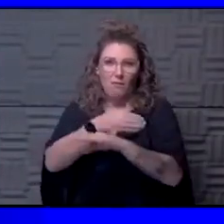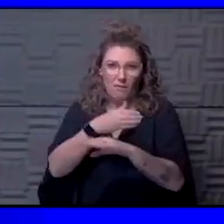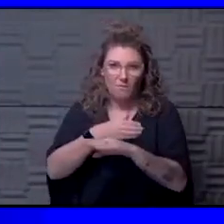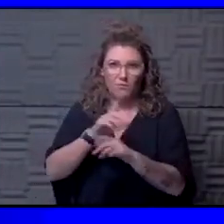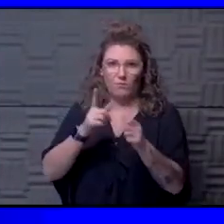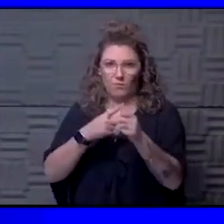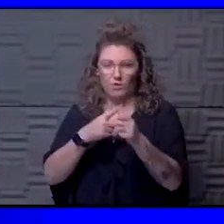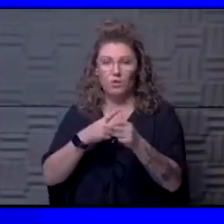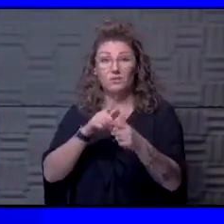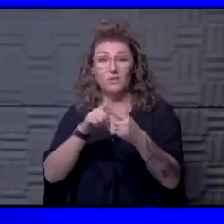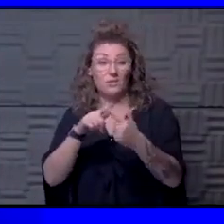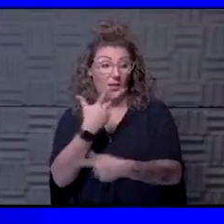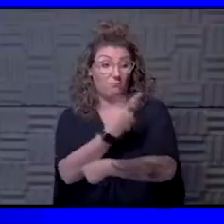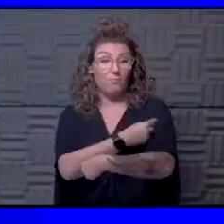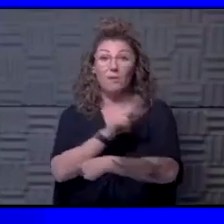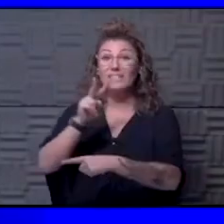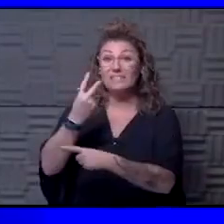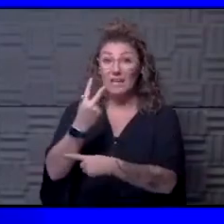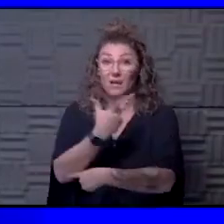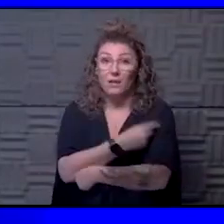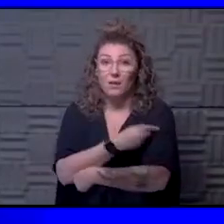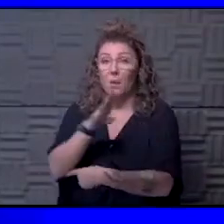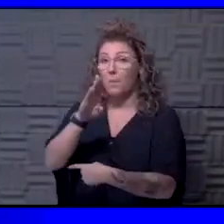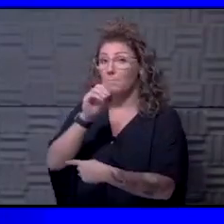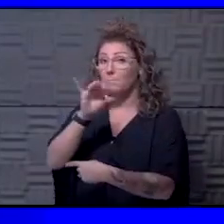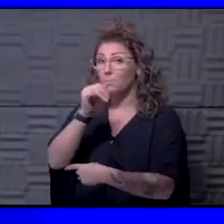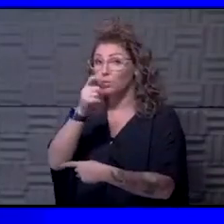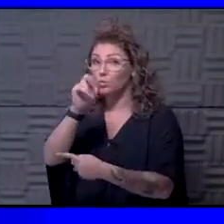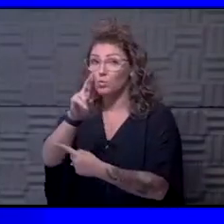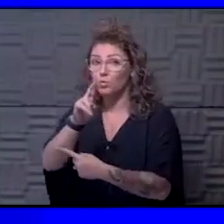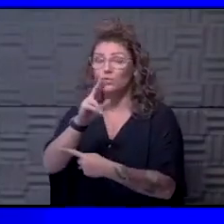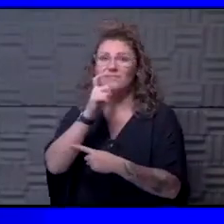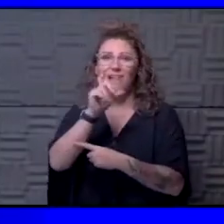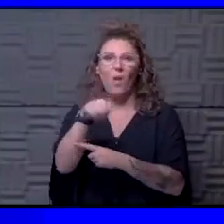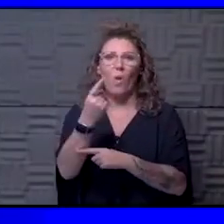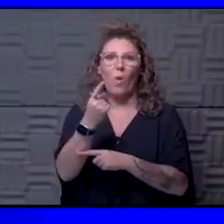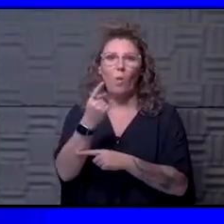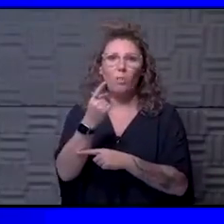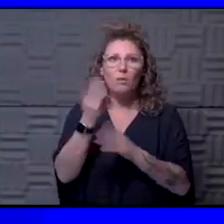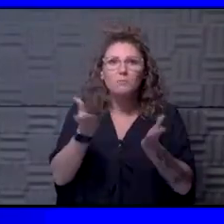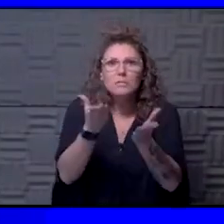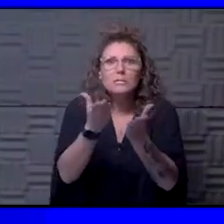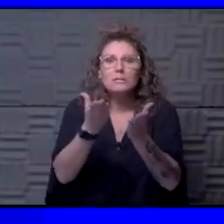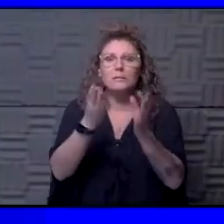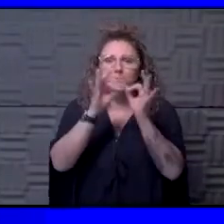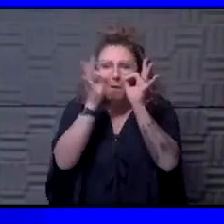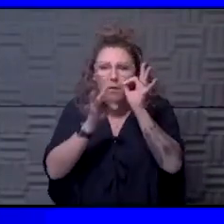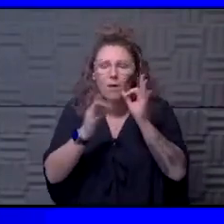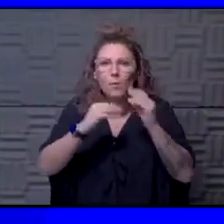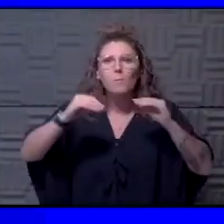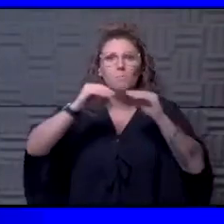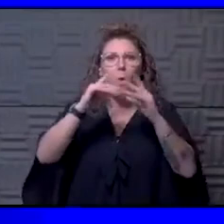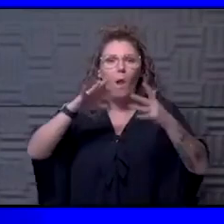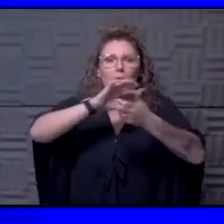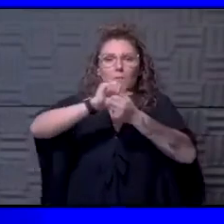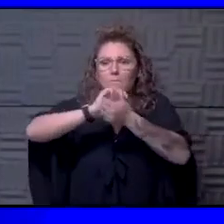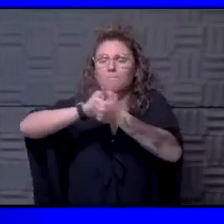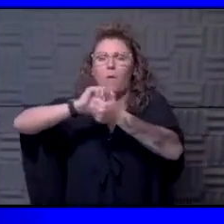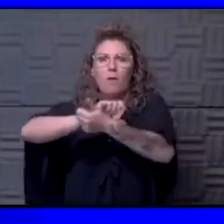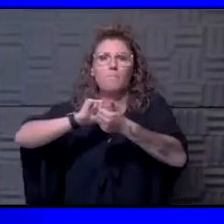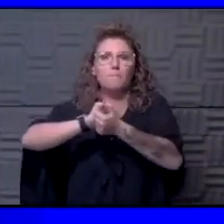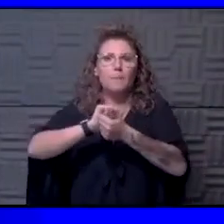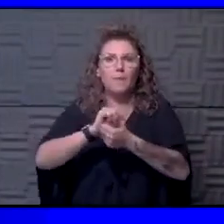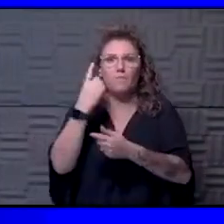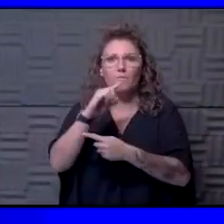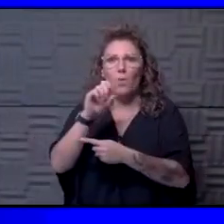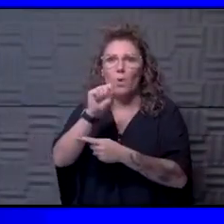have that booster dose, you're actually boosting not just your, the general immune system to be ready for SARS-CoV-2, but you are boosting